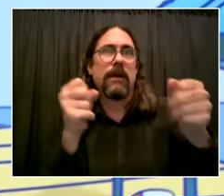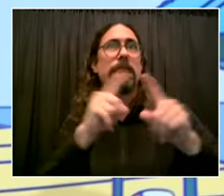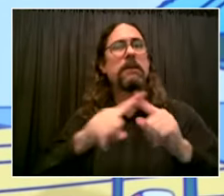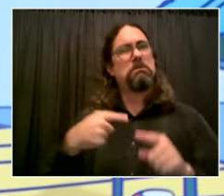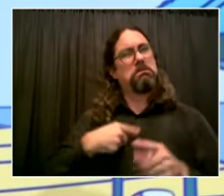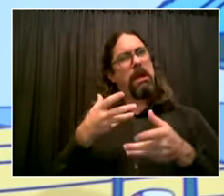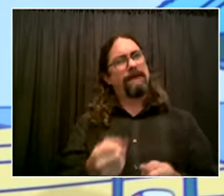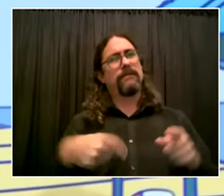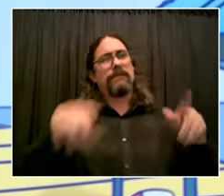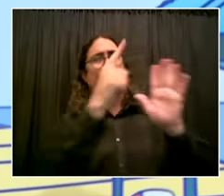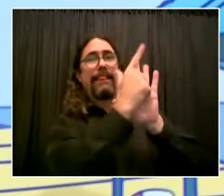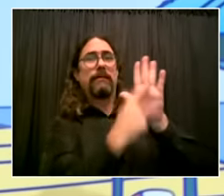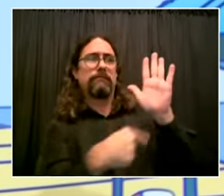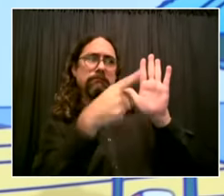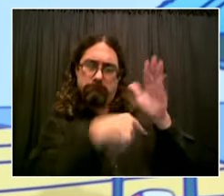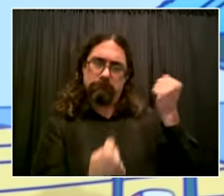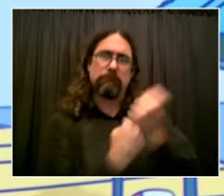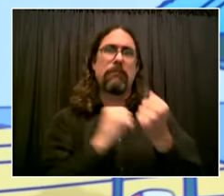bloomberg